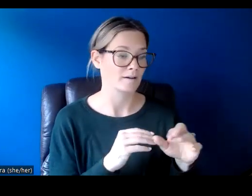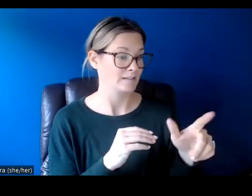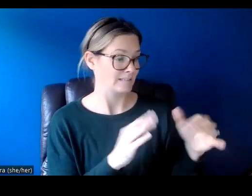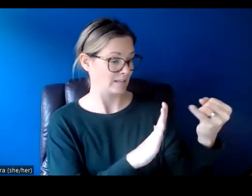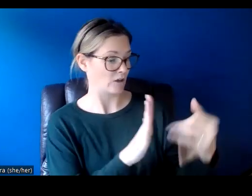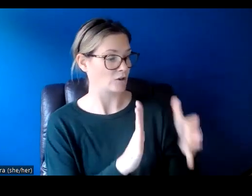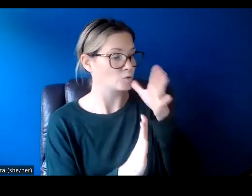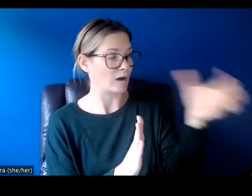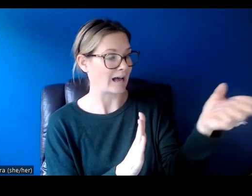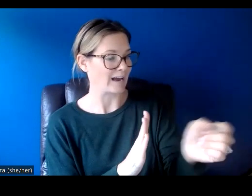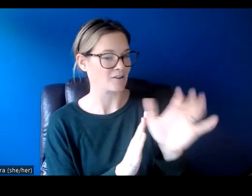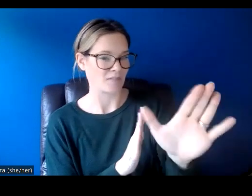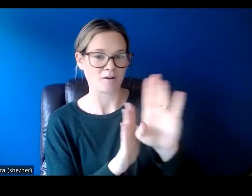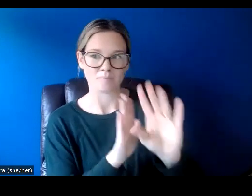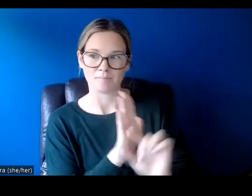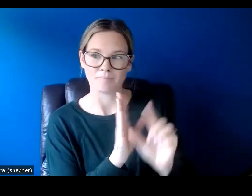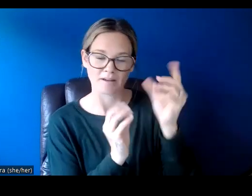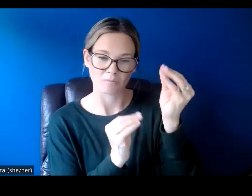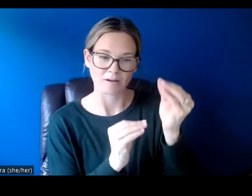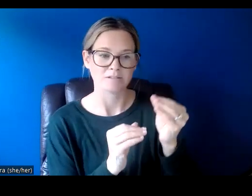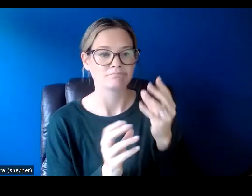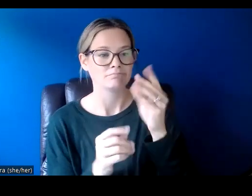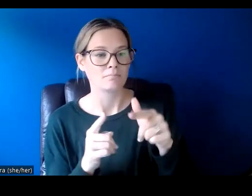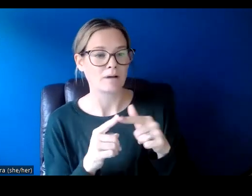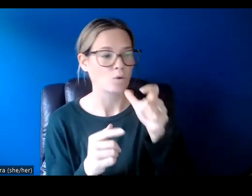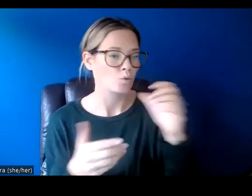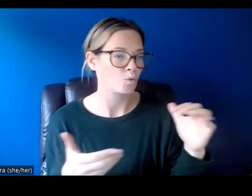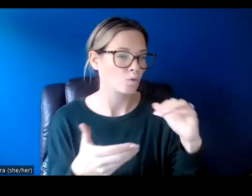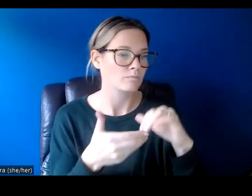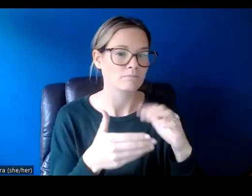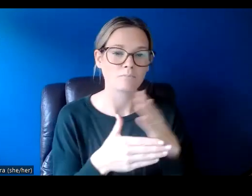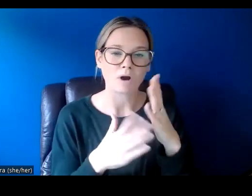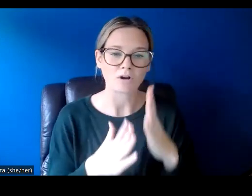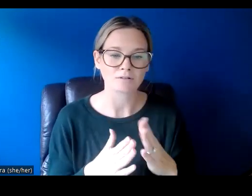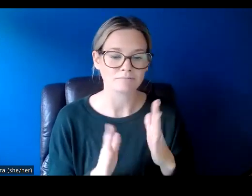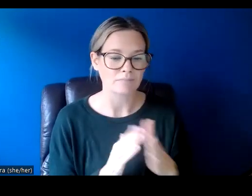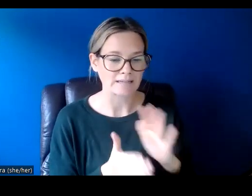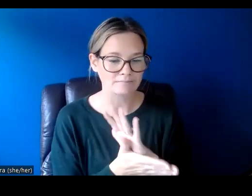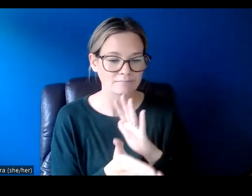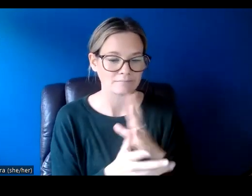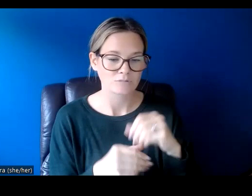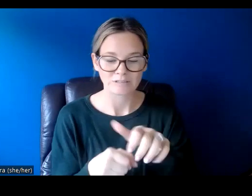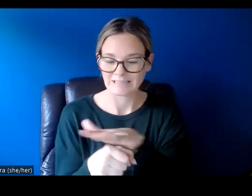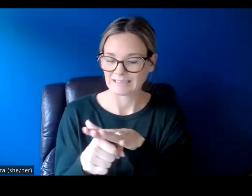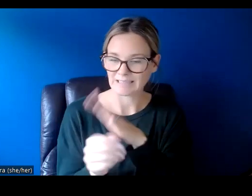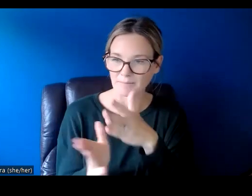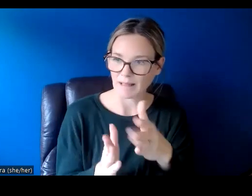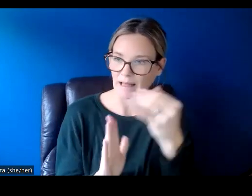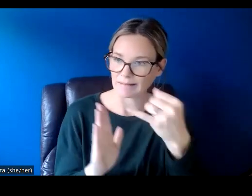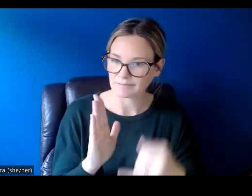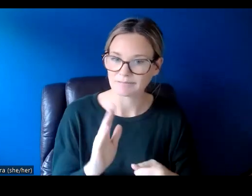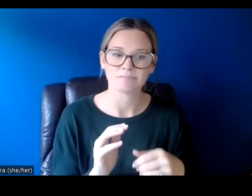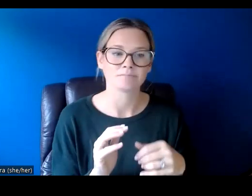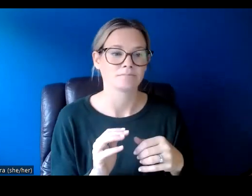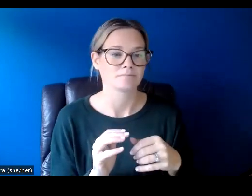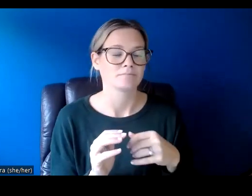work with, information about partners or collaborators, planning documents, including site plans and artist renderings,